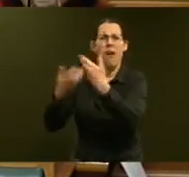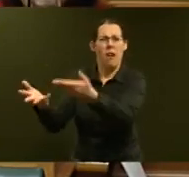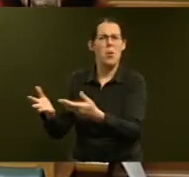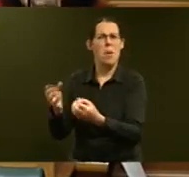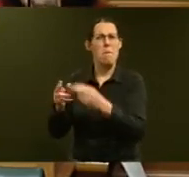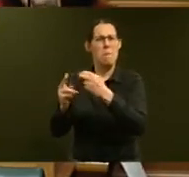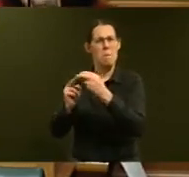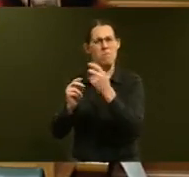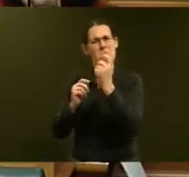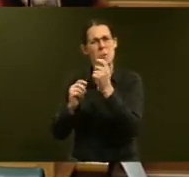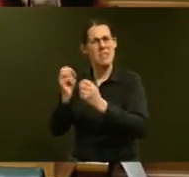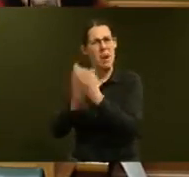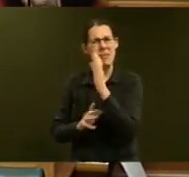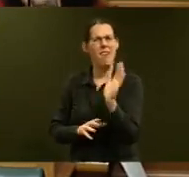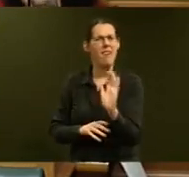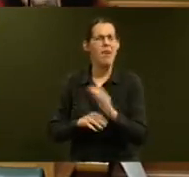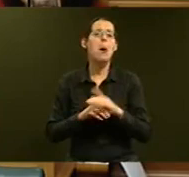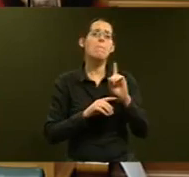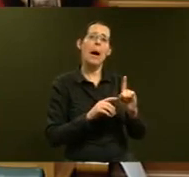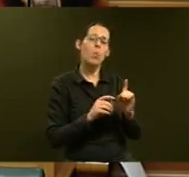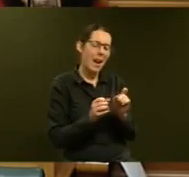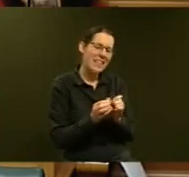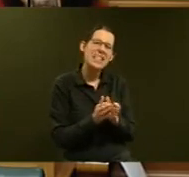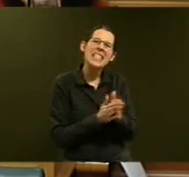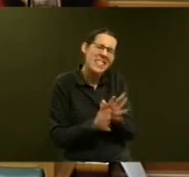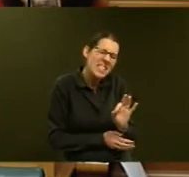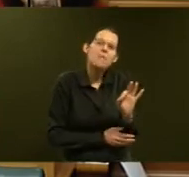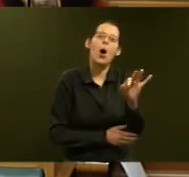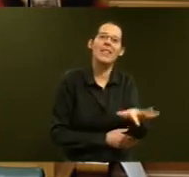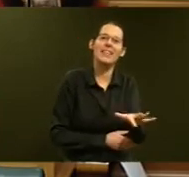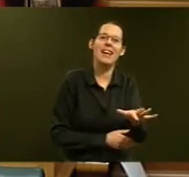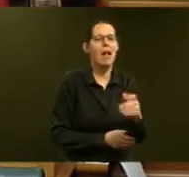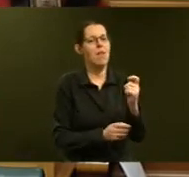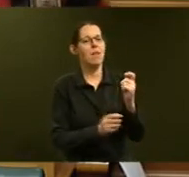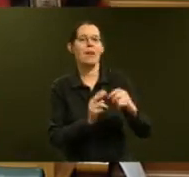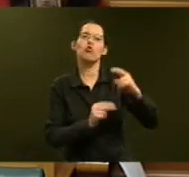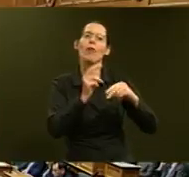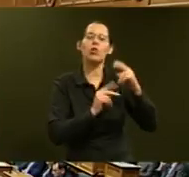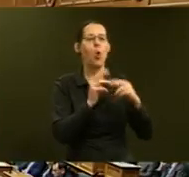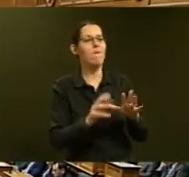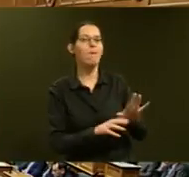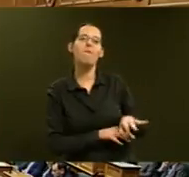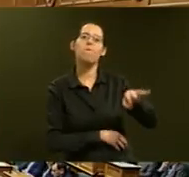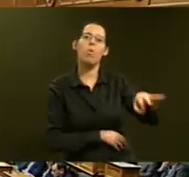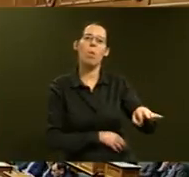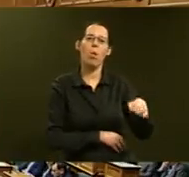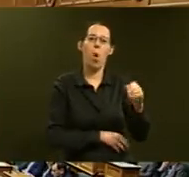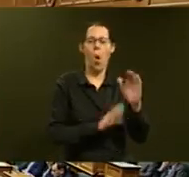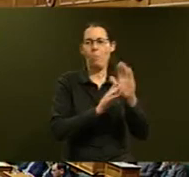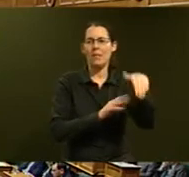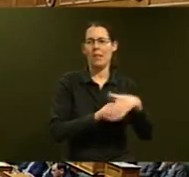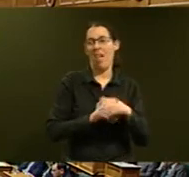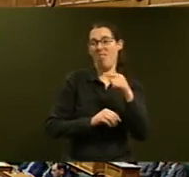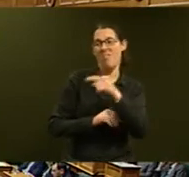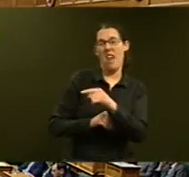construction of affordable homes that that party absolutely refused to do. Order, order, Now the member will